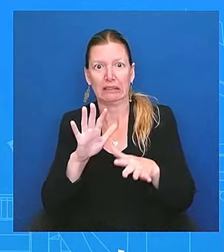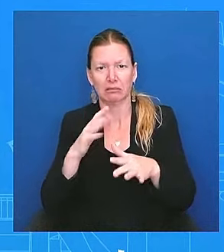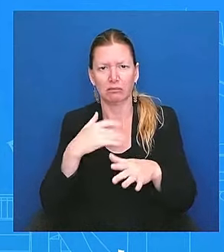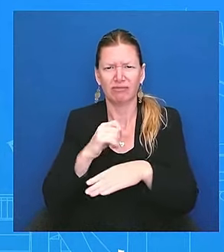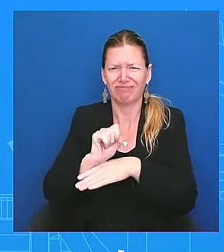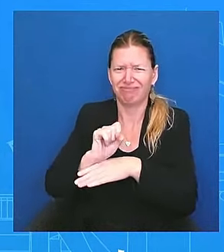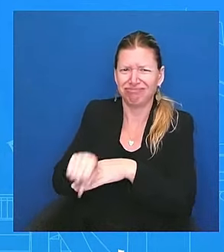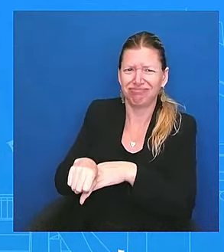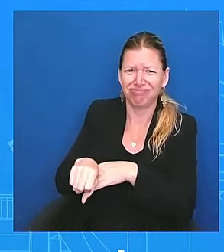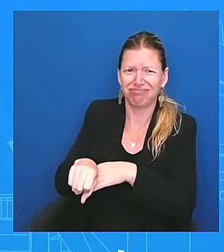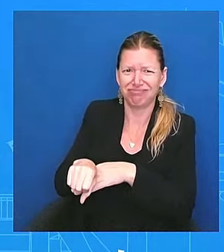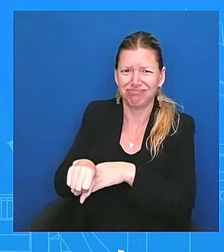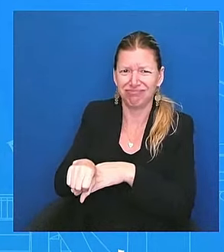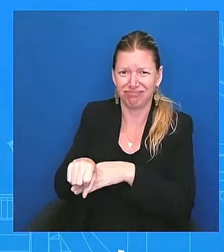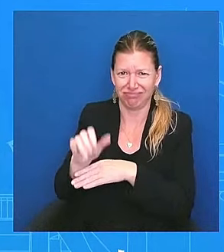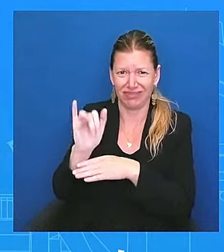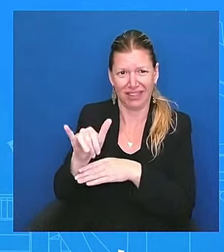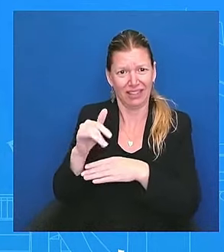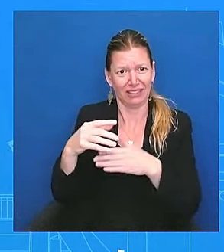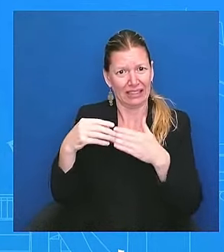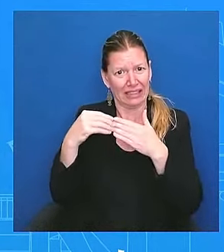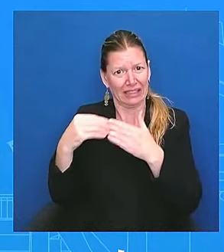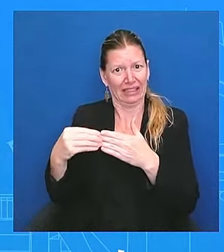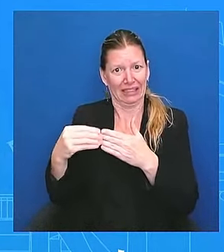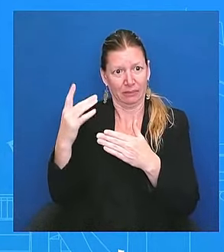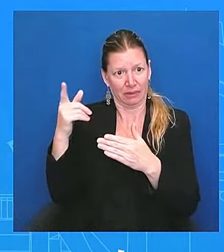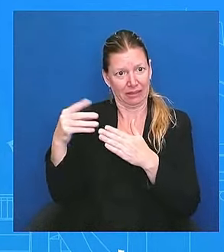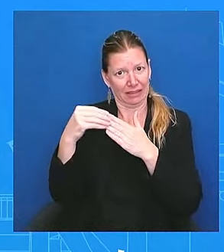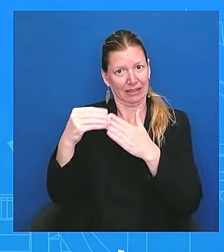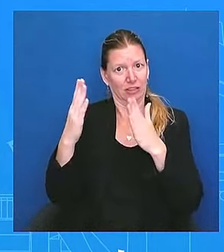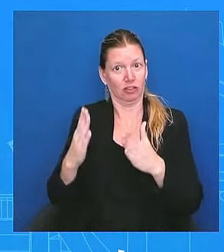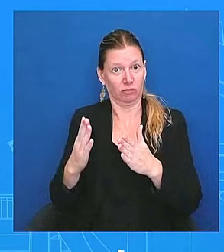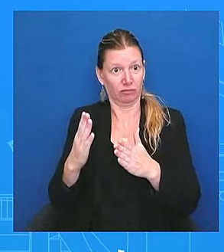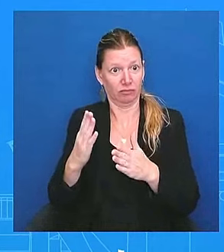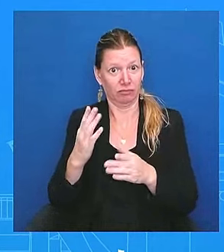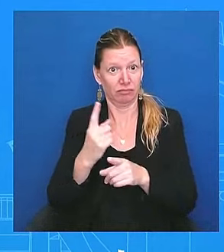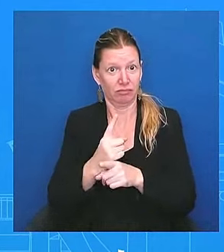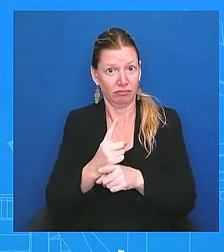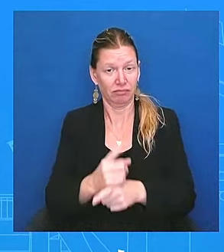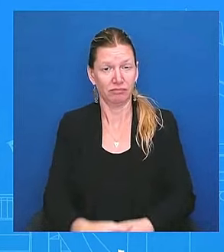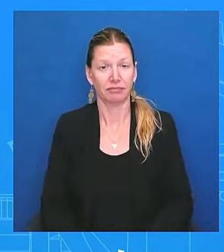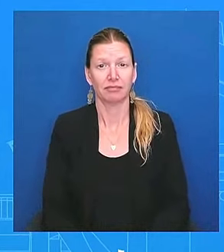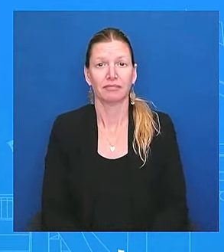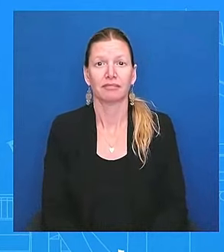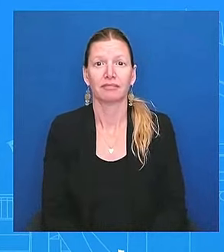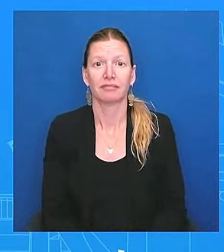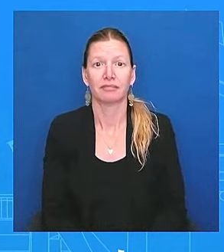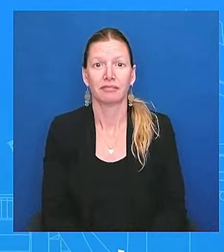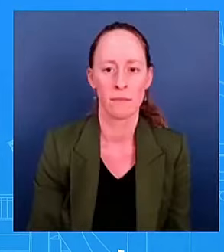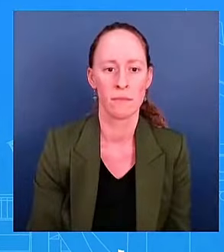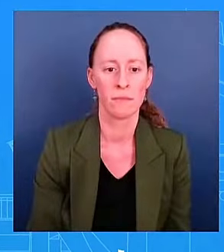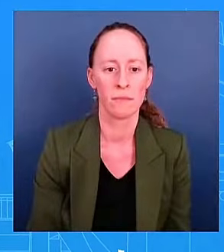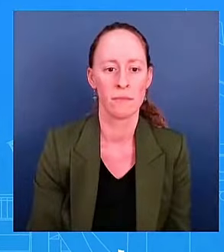being a leader, right? Obviously, doing the midterms as a democratic leader. And he's going to continue to work to get lower